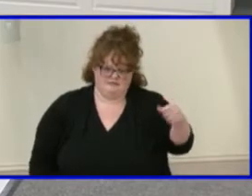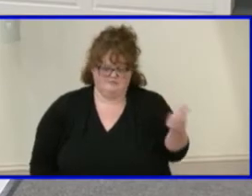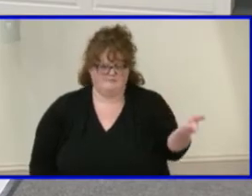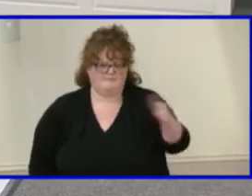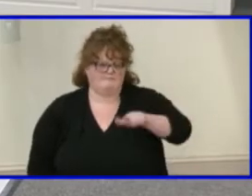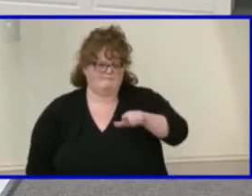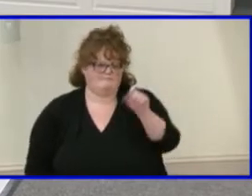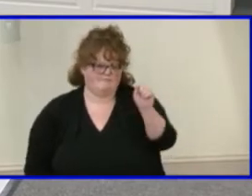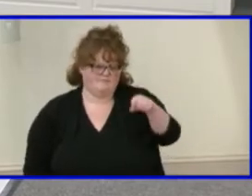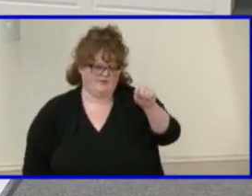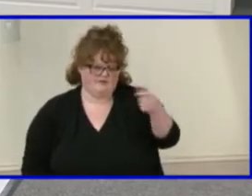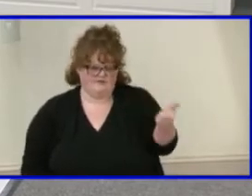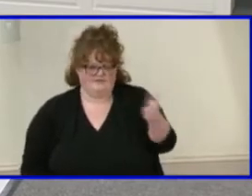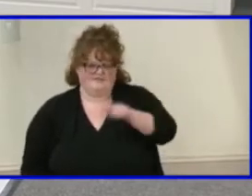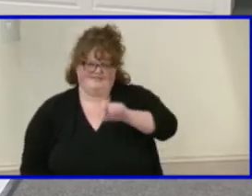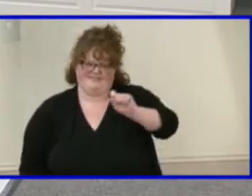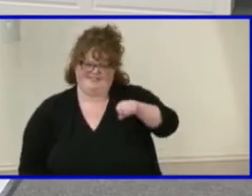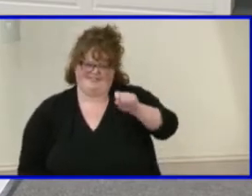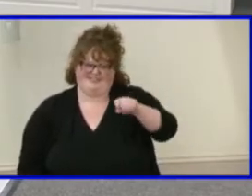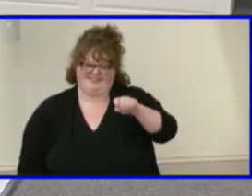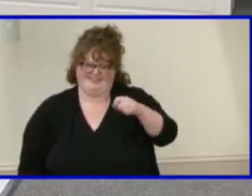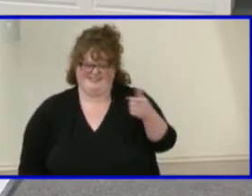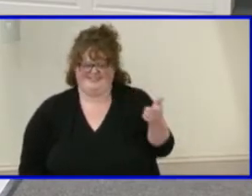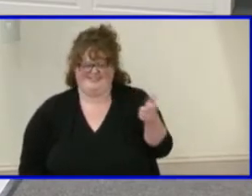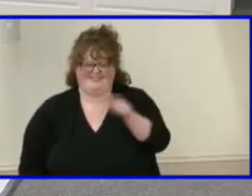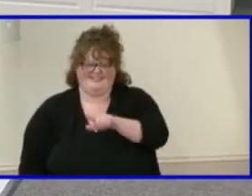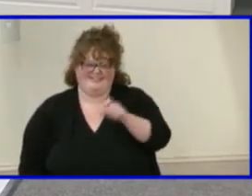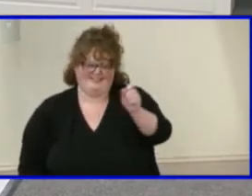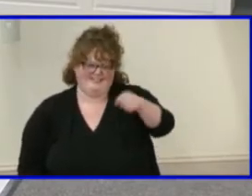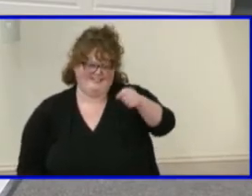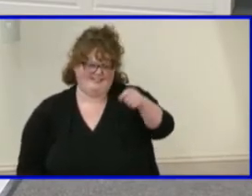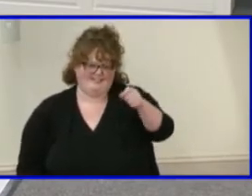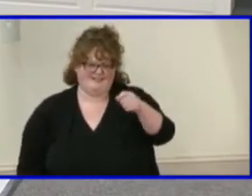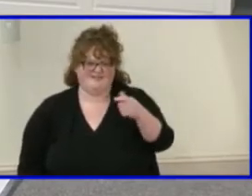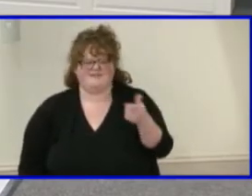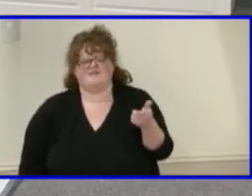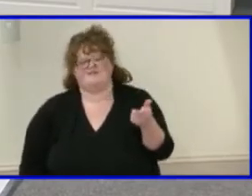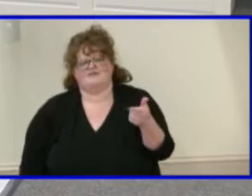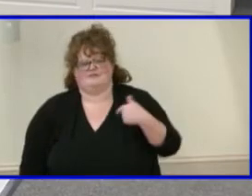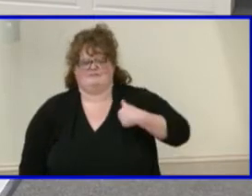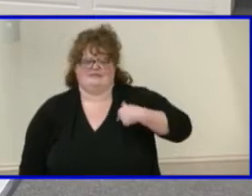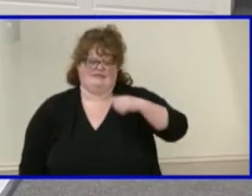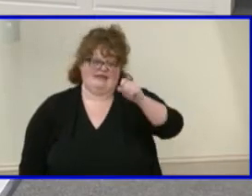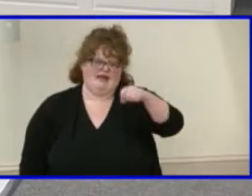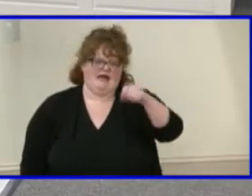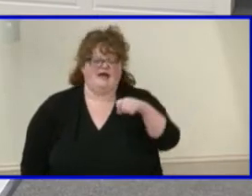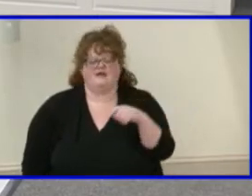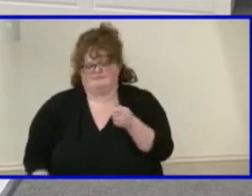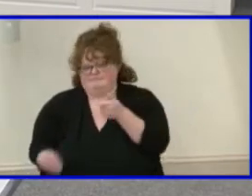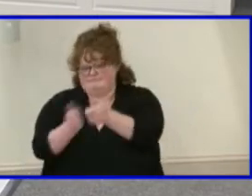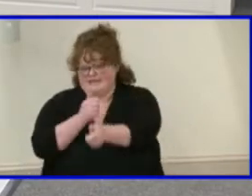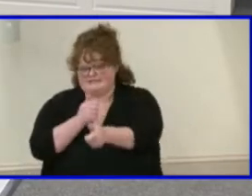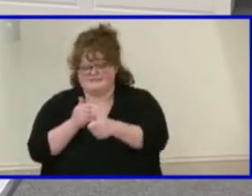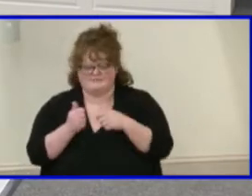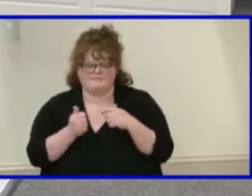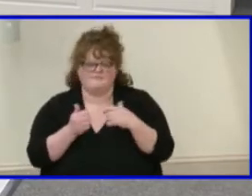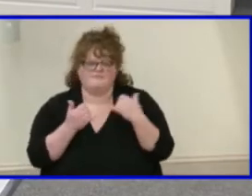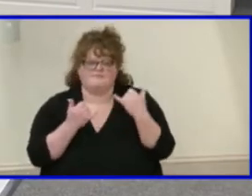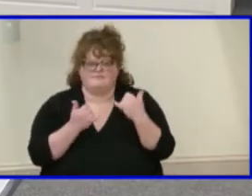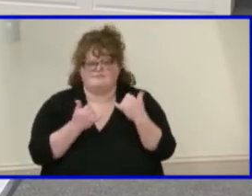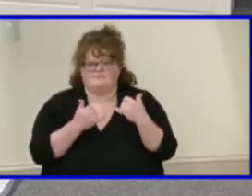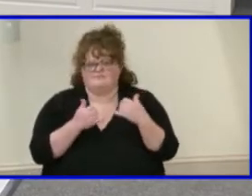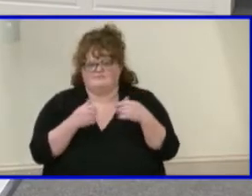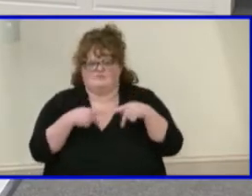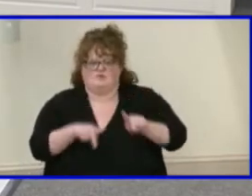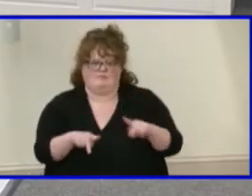Ms. Kinsella. Aye. Ms. Ogburn. Aye. Ms. Shea. Aye. And I vote aye. The ayes have it. The readmission is approved.